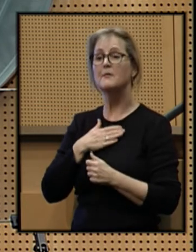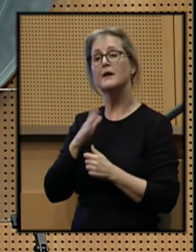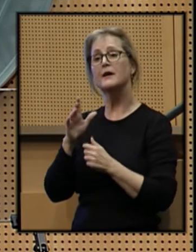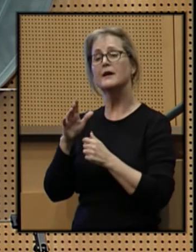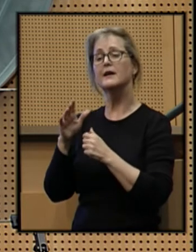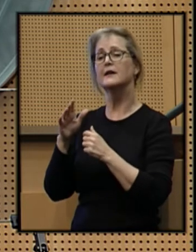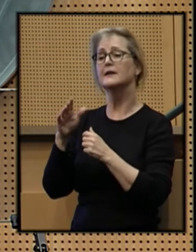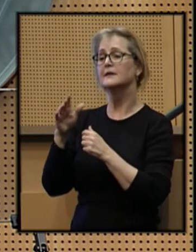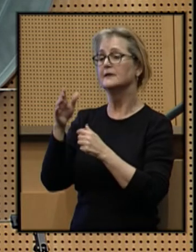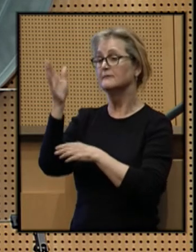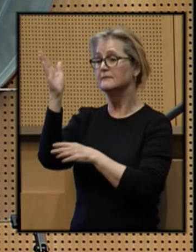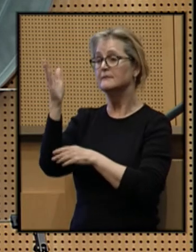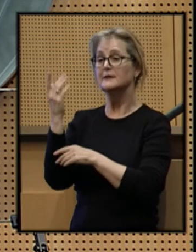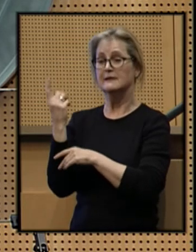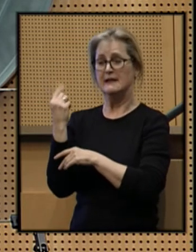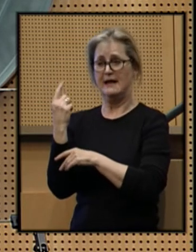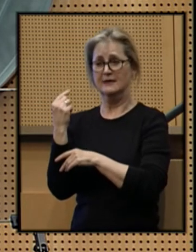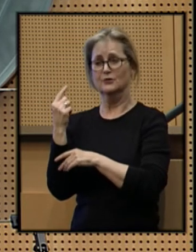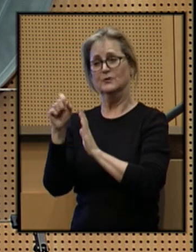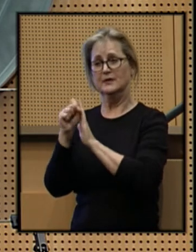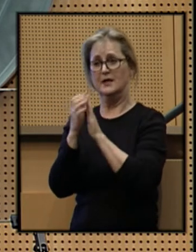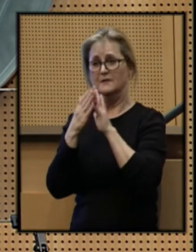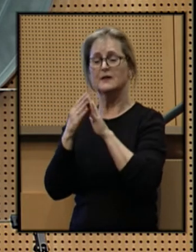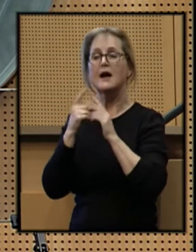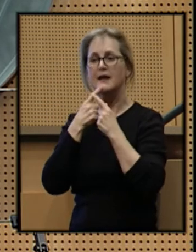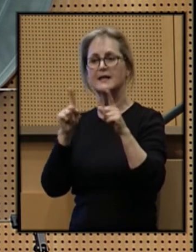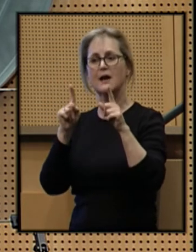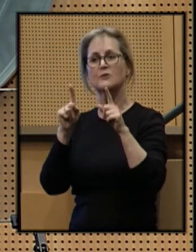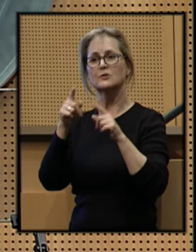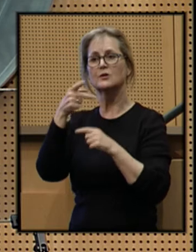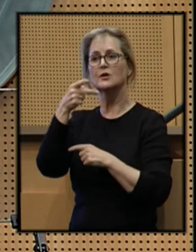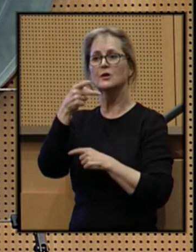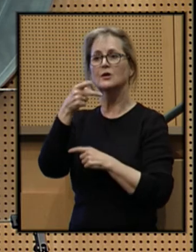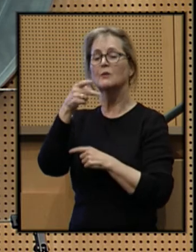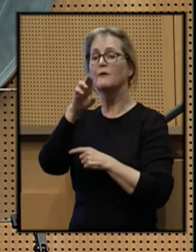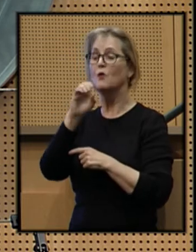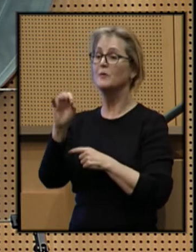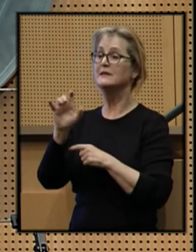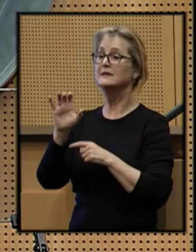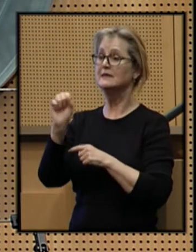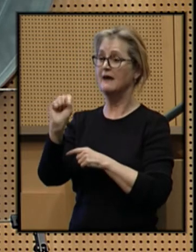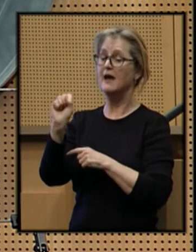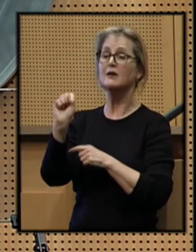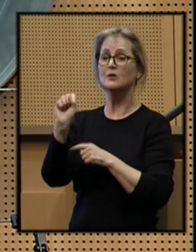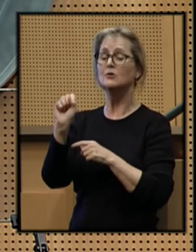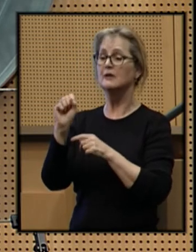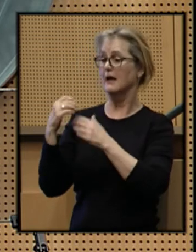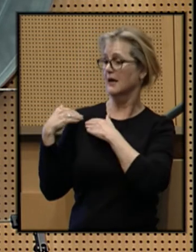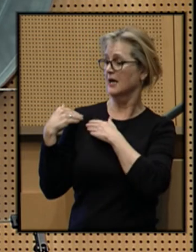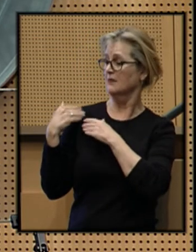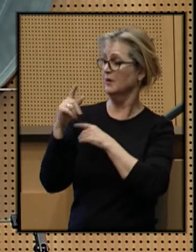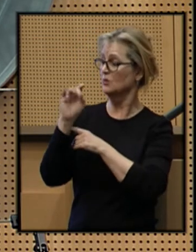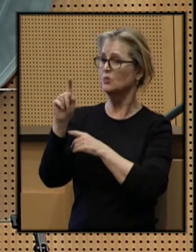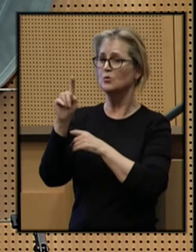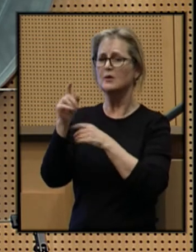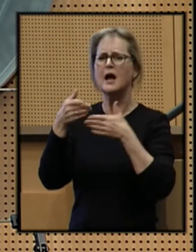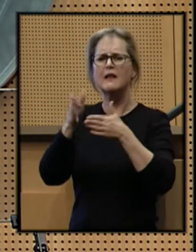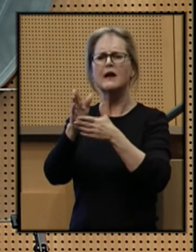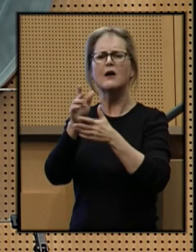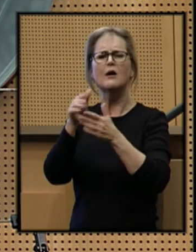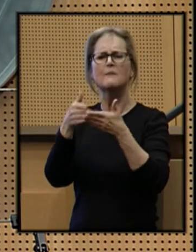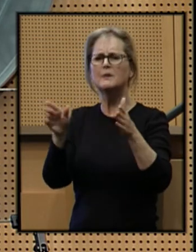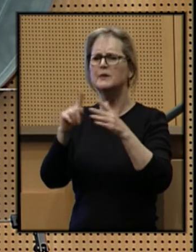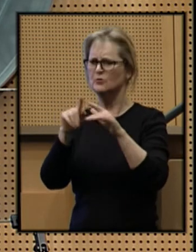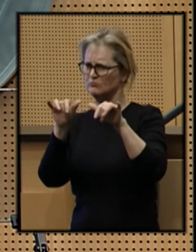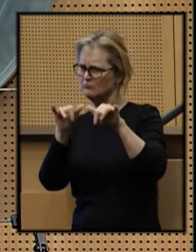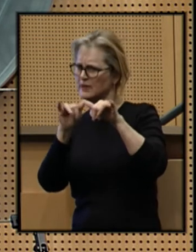City Address last year, I announced Performance Seattle, an accountability tool to allow the public to measure the success